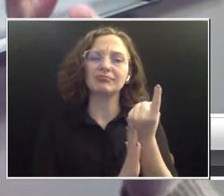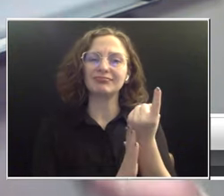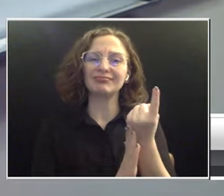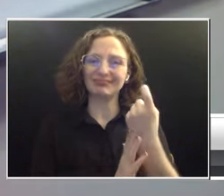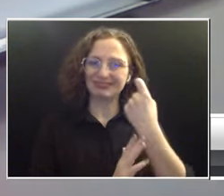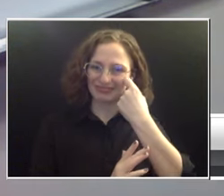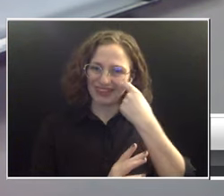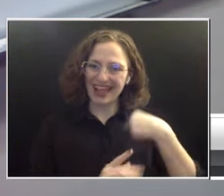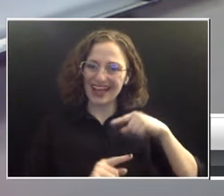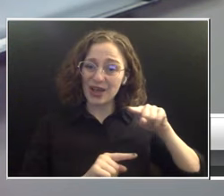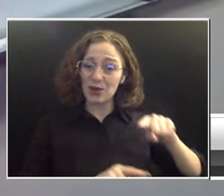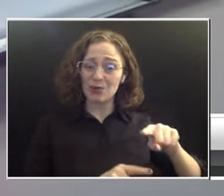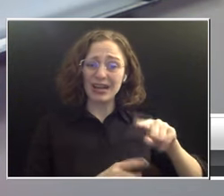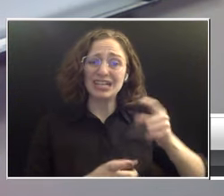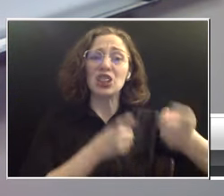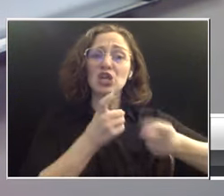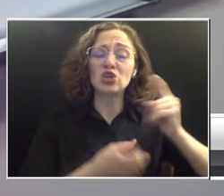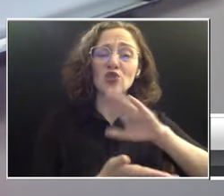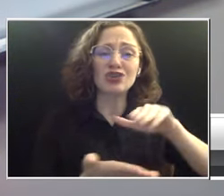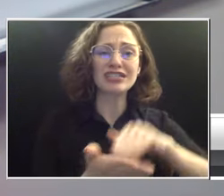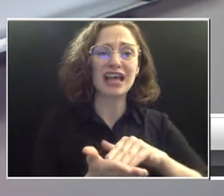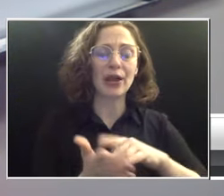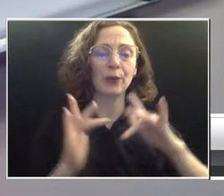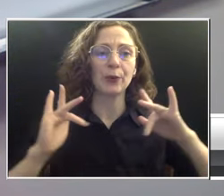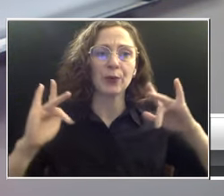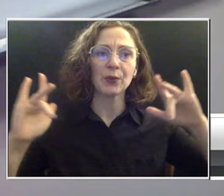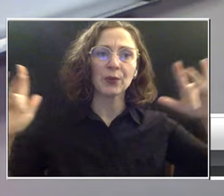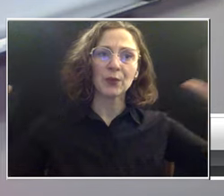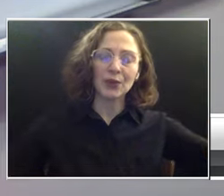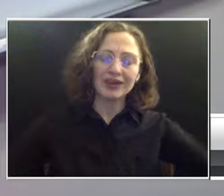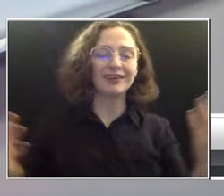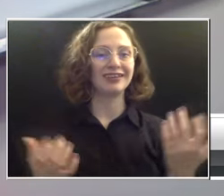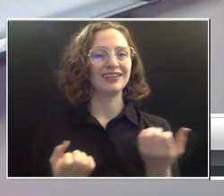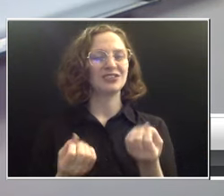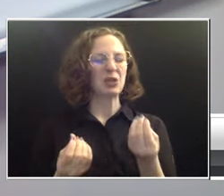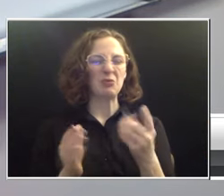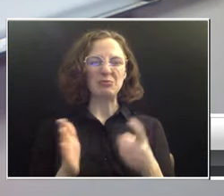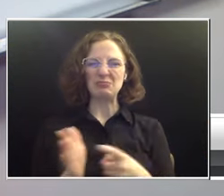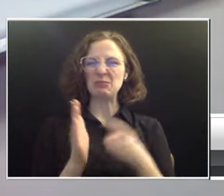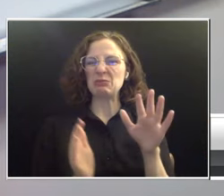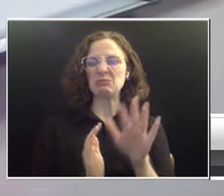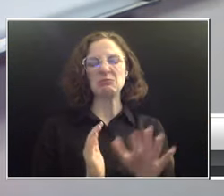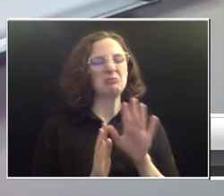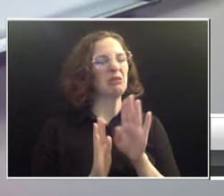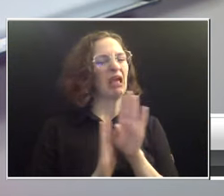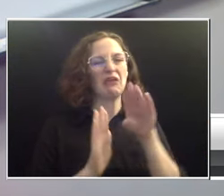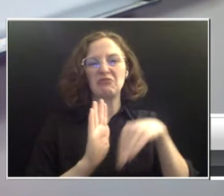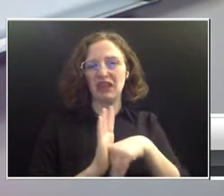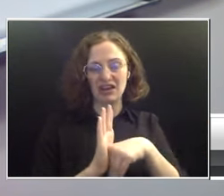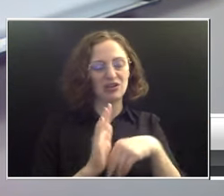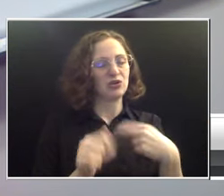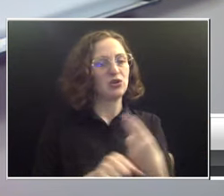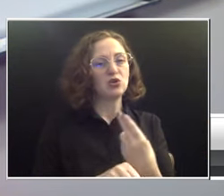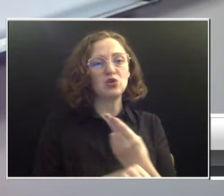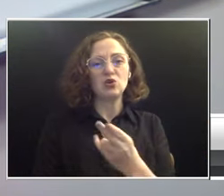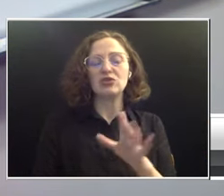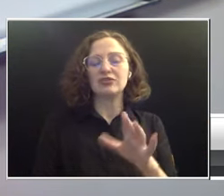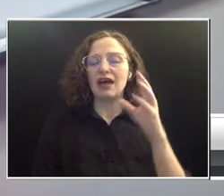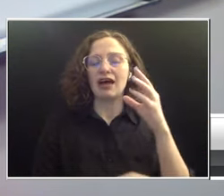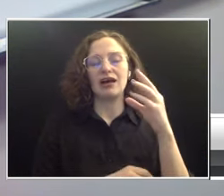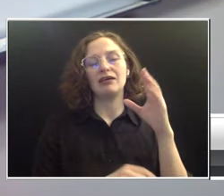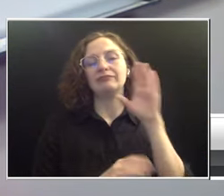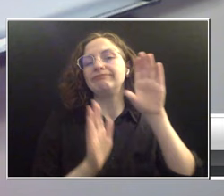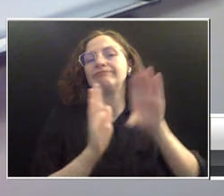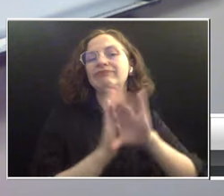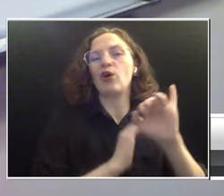We don't have anybody there, so it'll take you maybe 30 minutes. You get registered with a photo ID. You'll go through a medical history